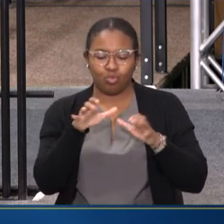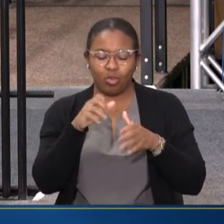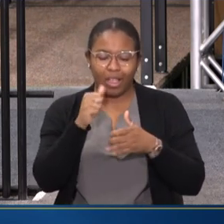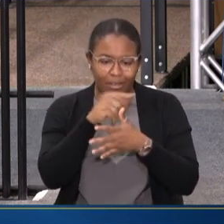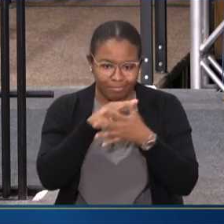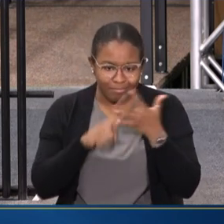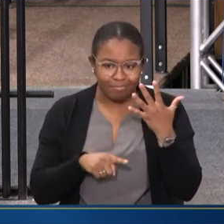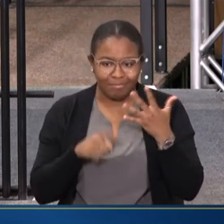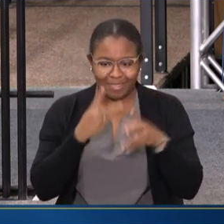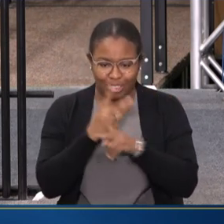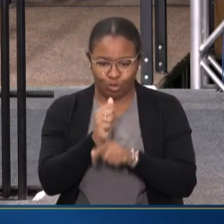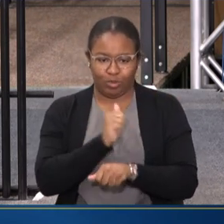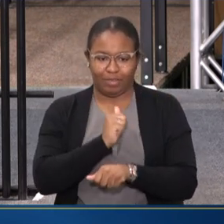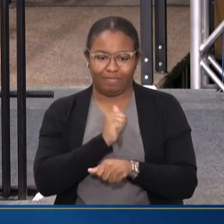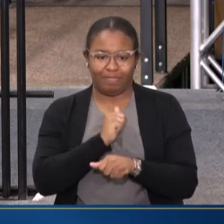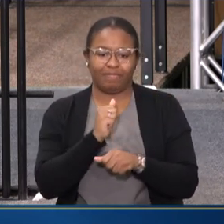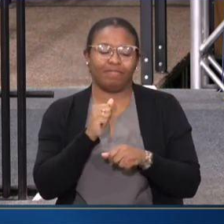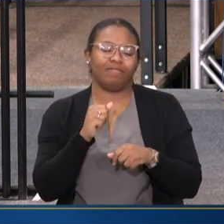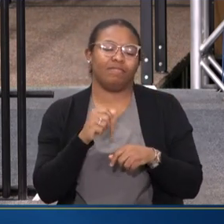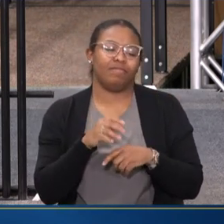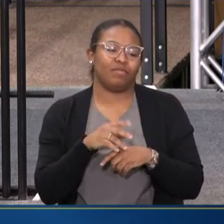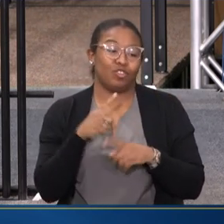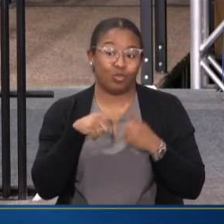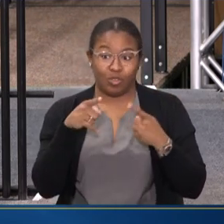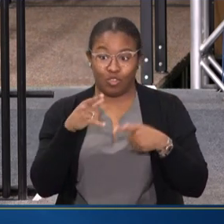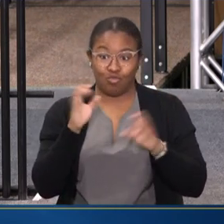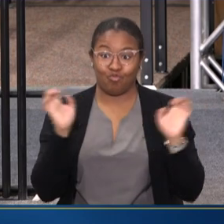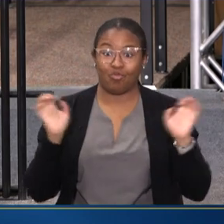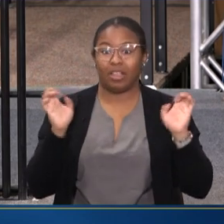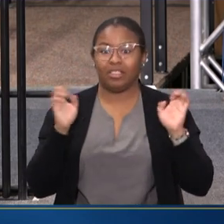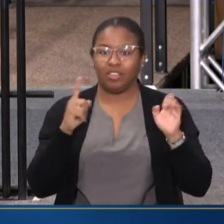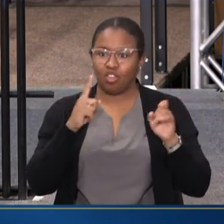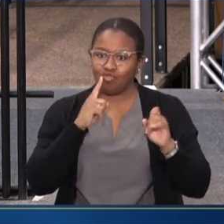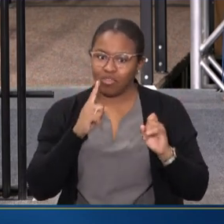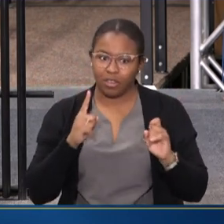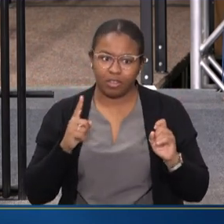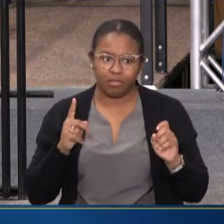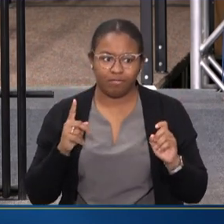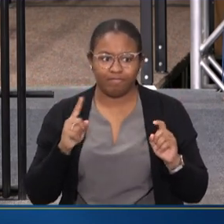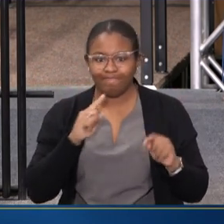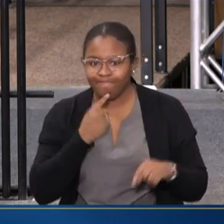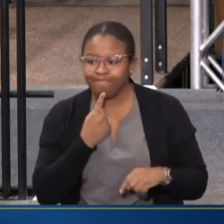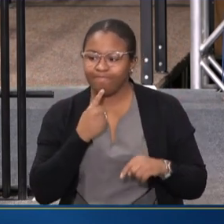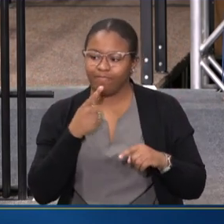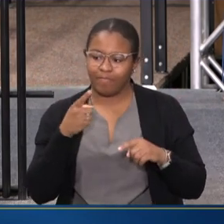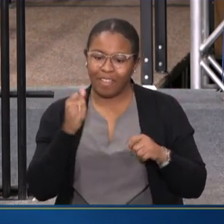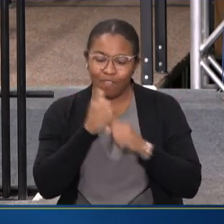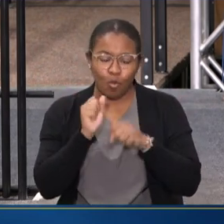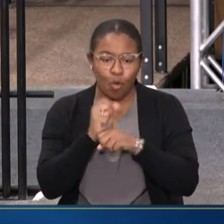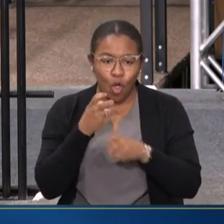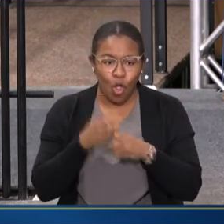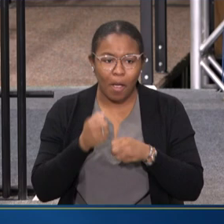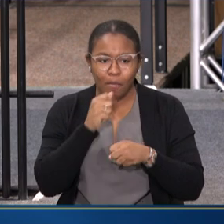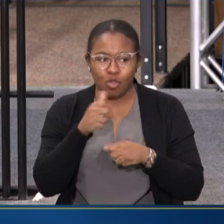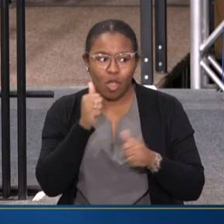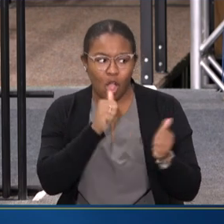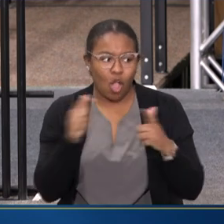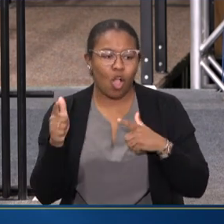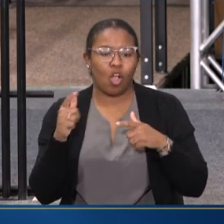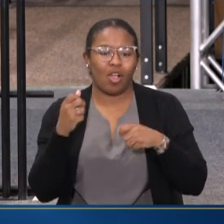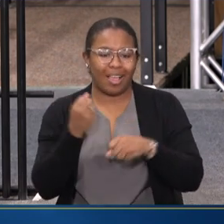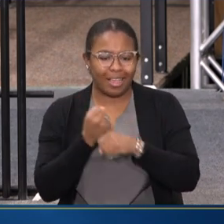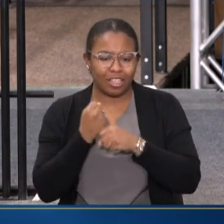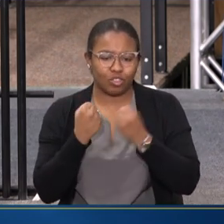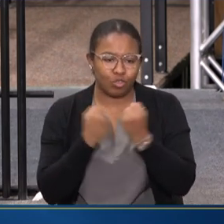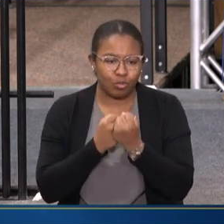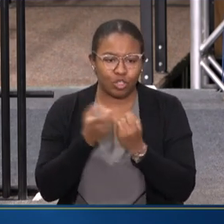AT THIS TIME WHEN, YOU KNOW, THE CRISIS IS SO URGENT AND EVERYONE IS WORKING SO HARD TO MAKE SURE EVERYONE ELSE GETS THE SUPPORTS AND